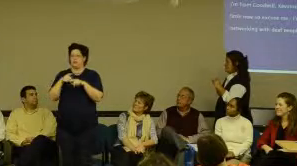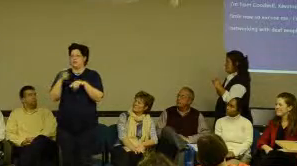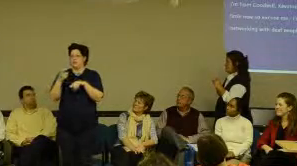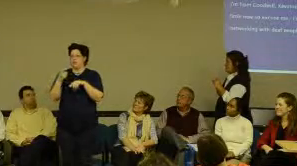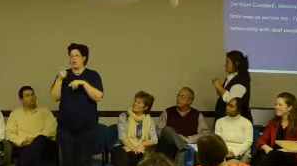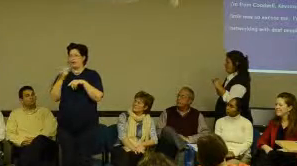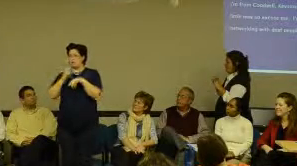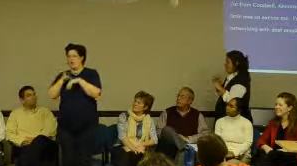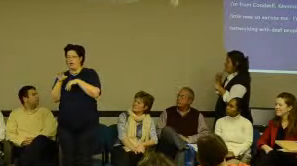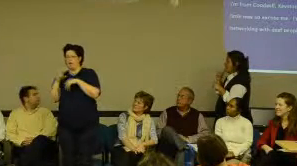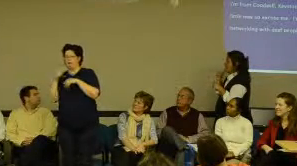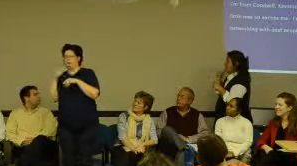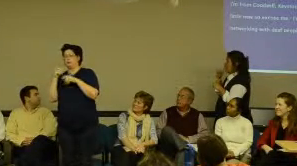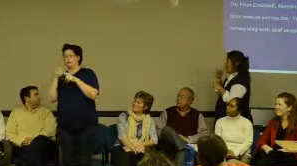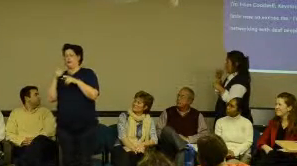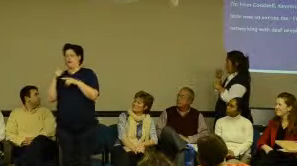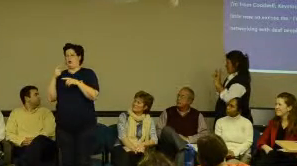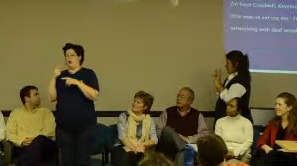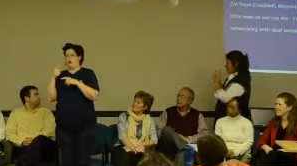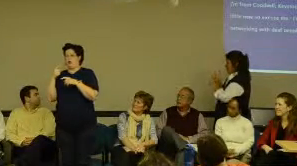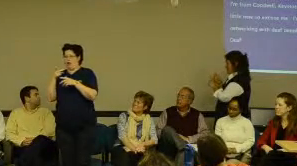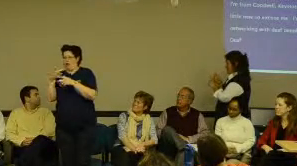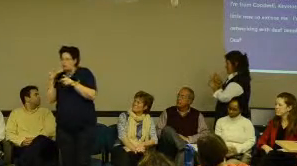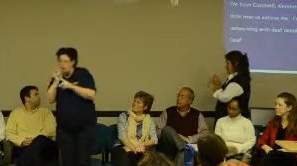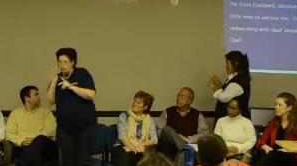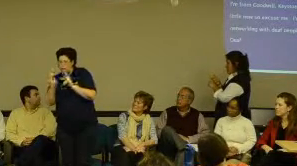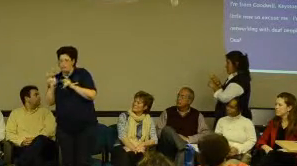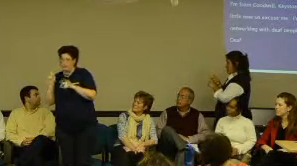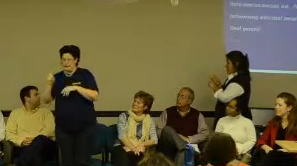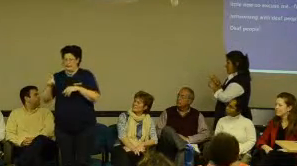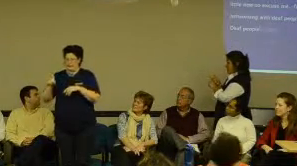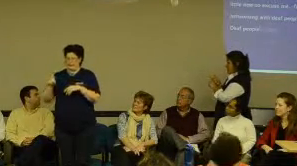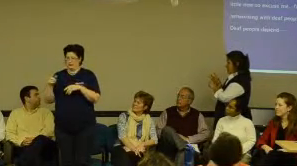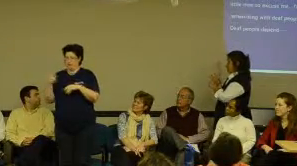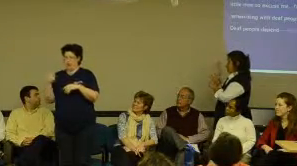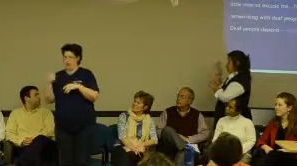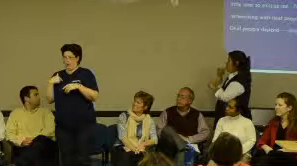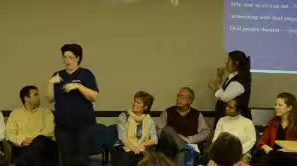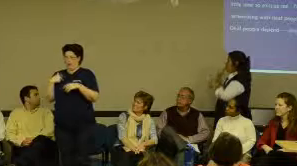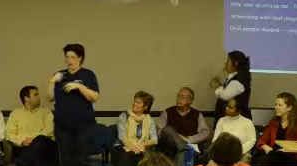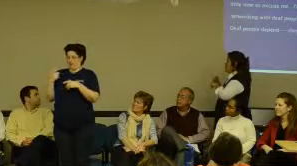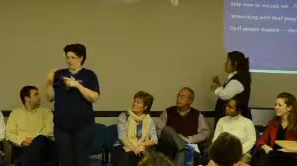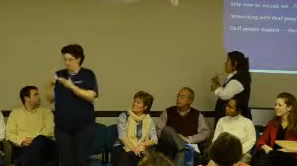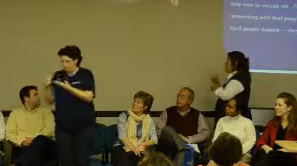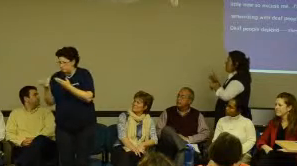You know, deaf people depend, you know, they might be looking for advice,